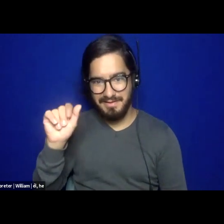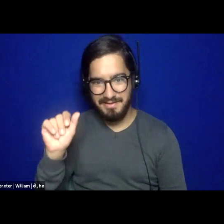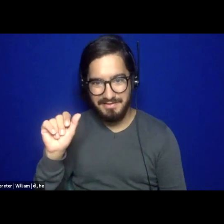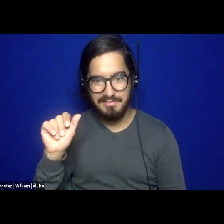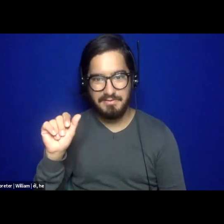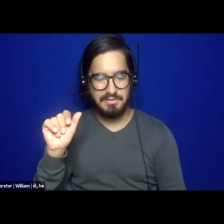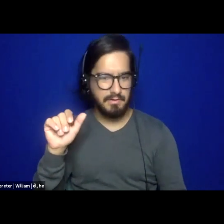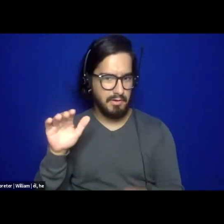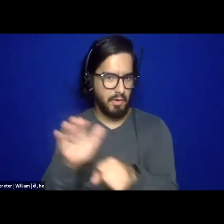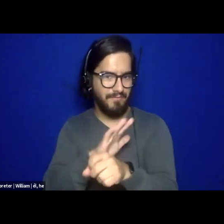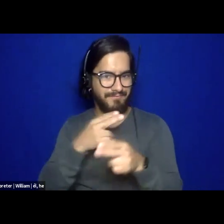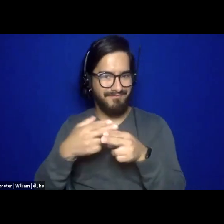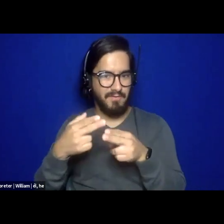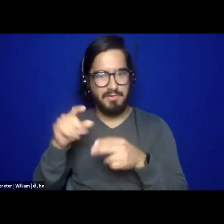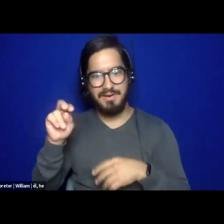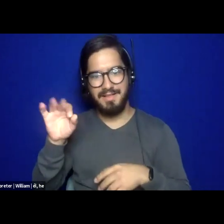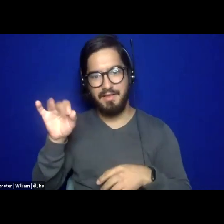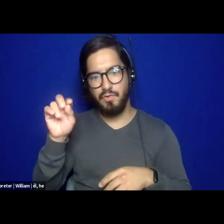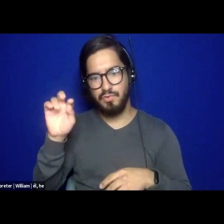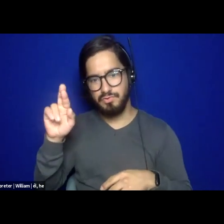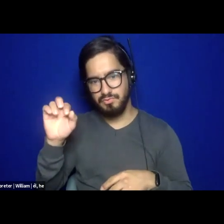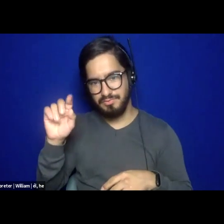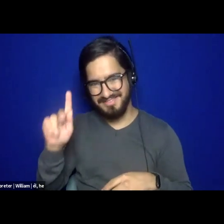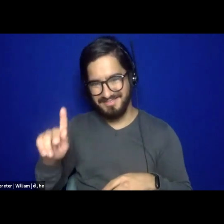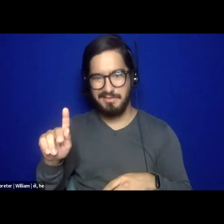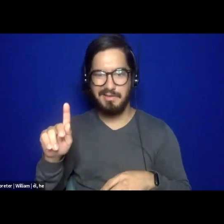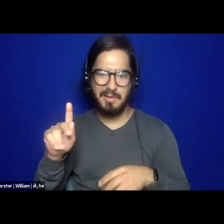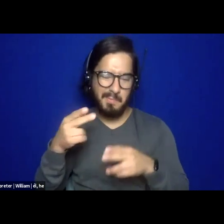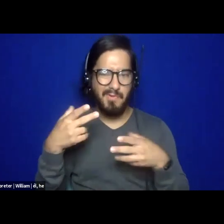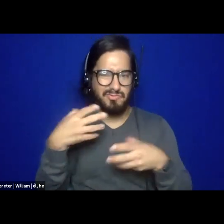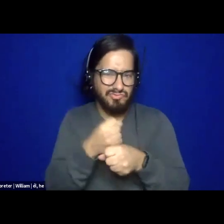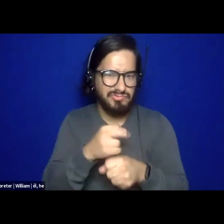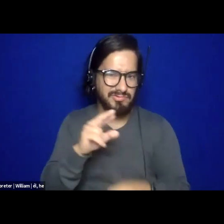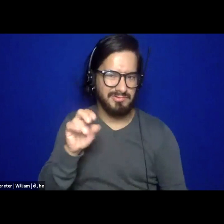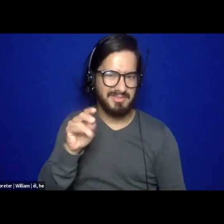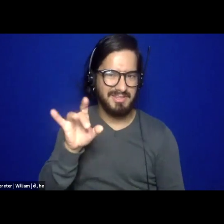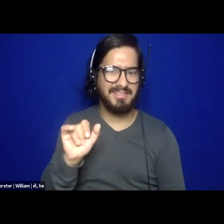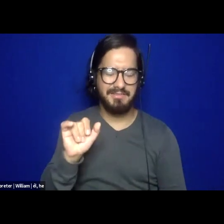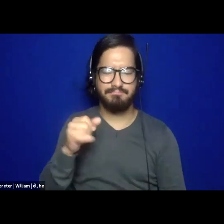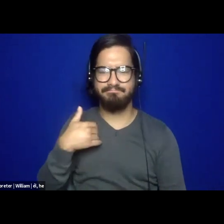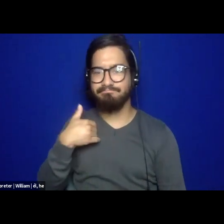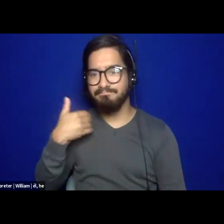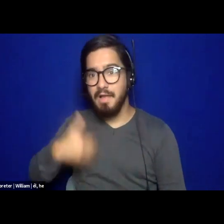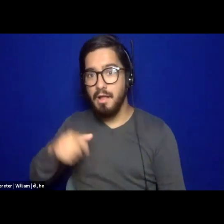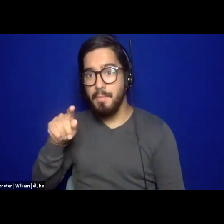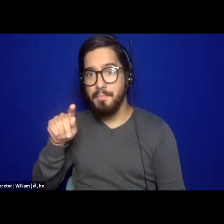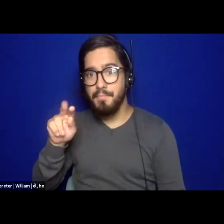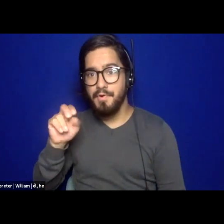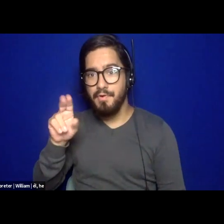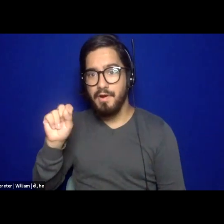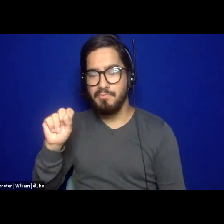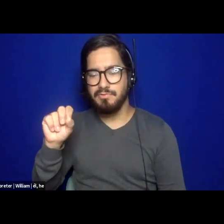Dr. Renea. I, um, my pronouns are she, her, hers. I, um,